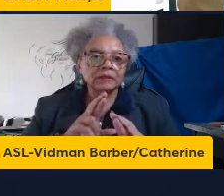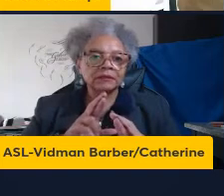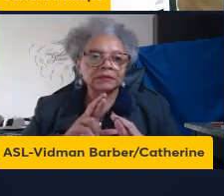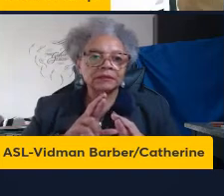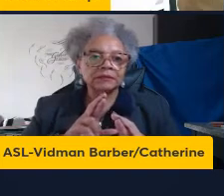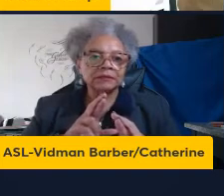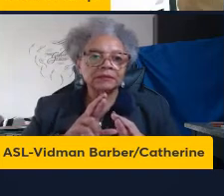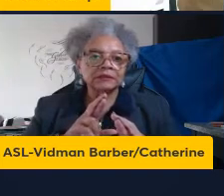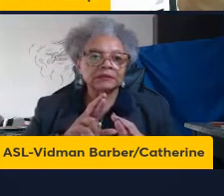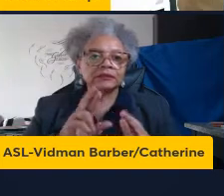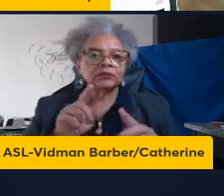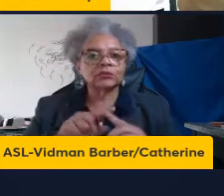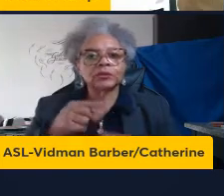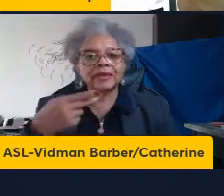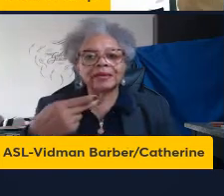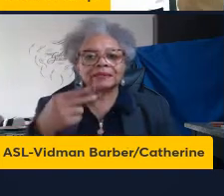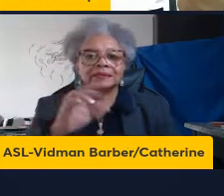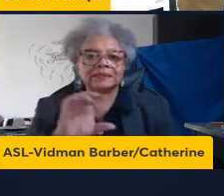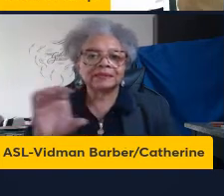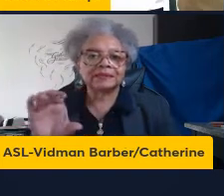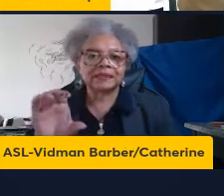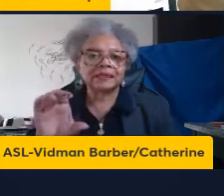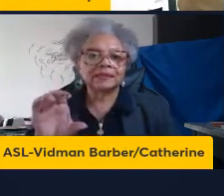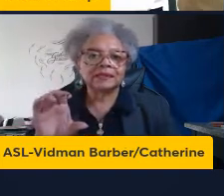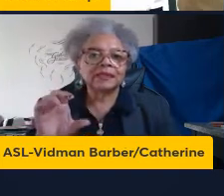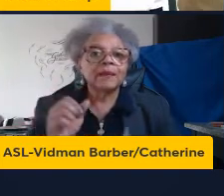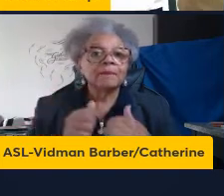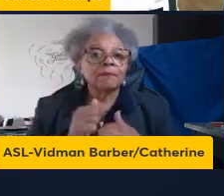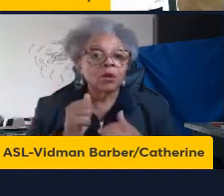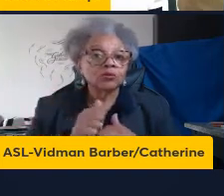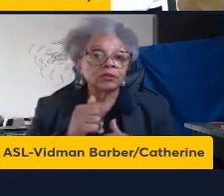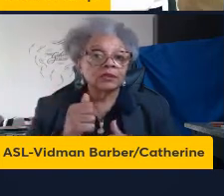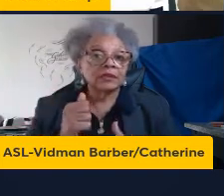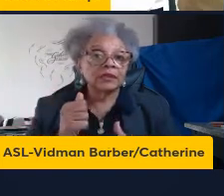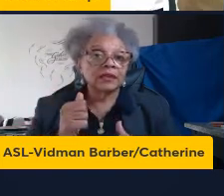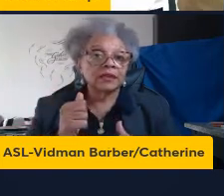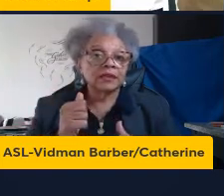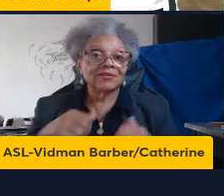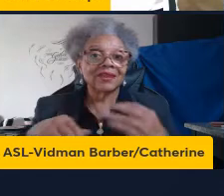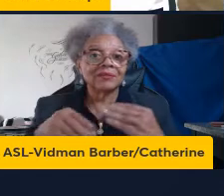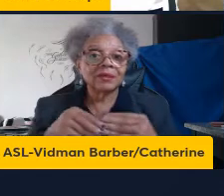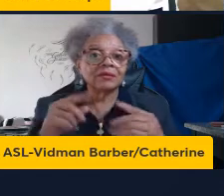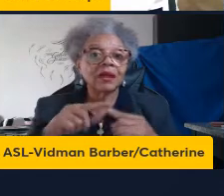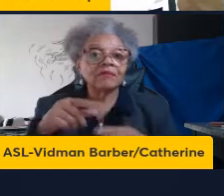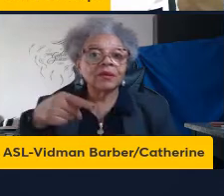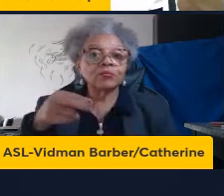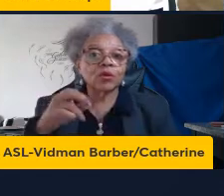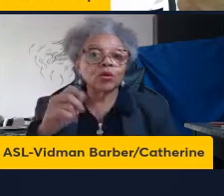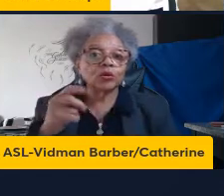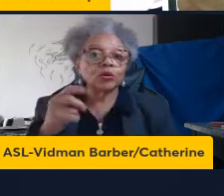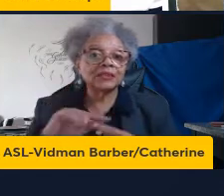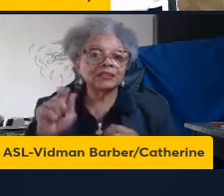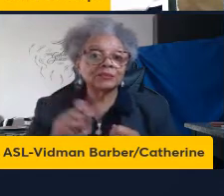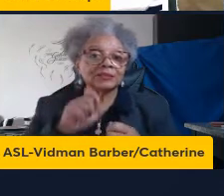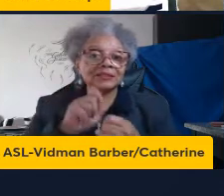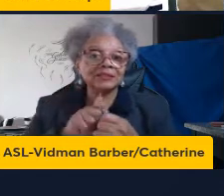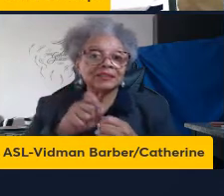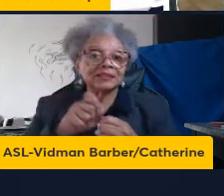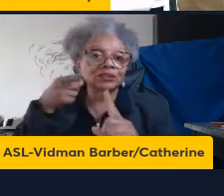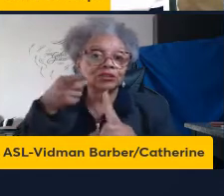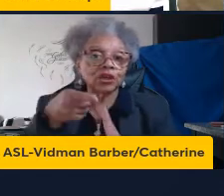to HCC. And moreover, the evaluation of osteoporotein as a therapeutic target has never been